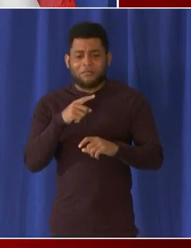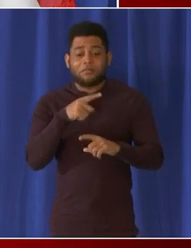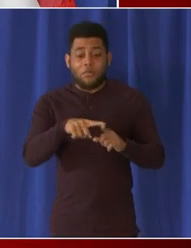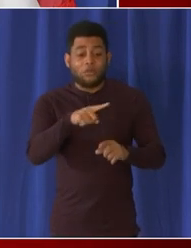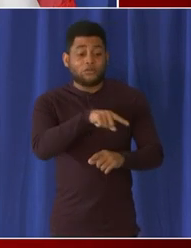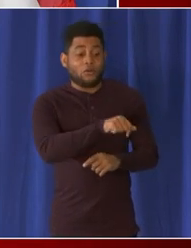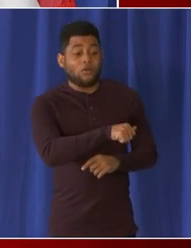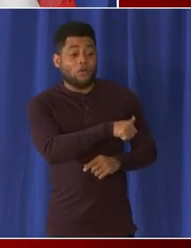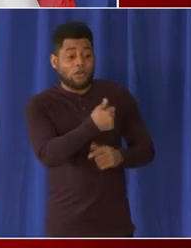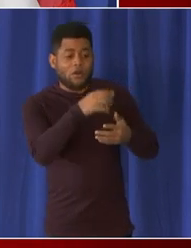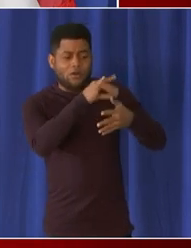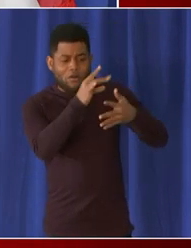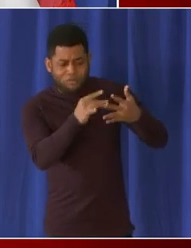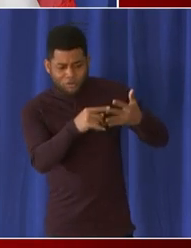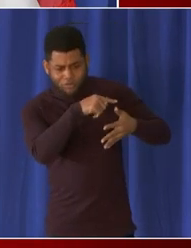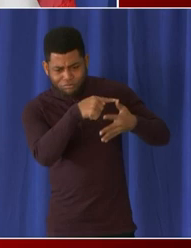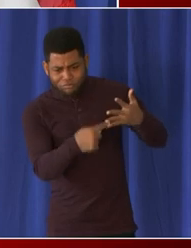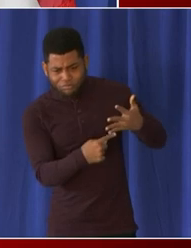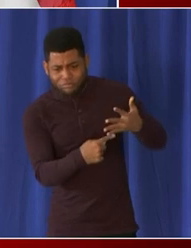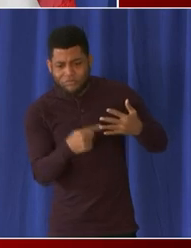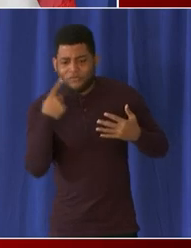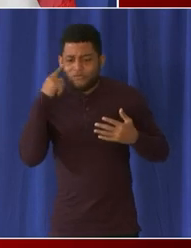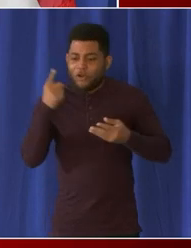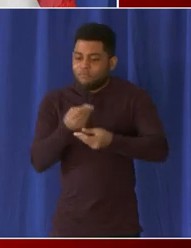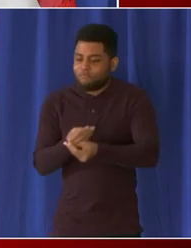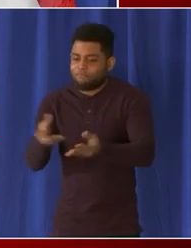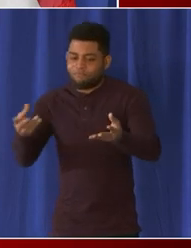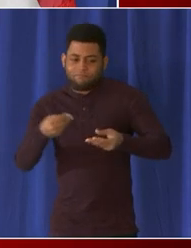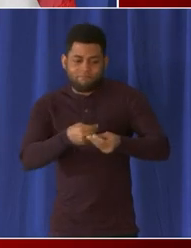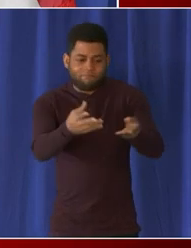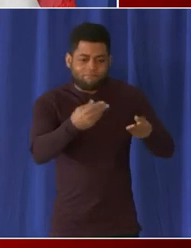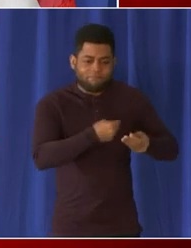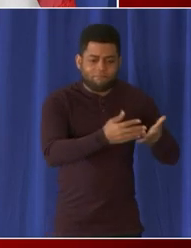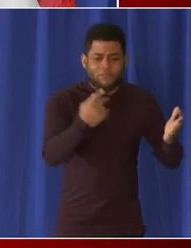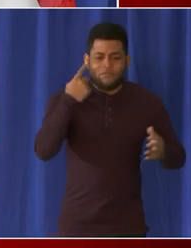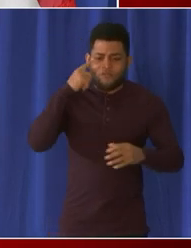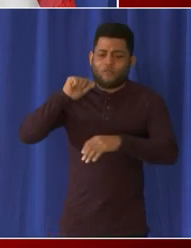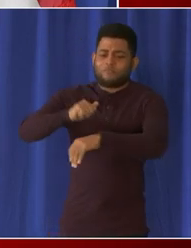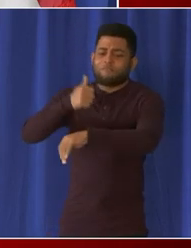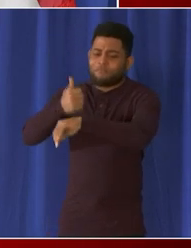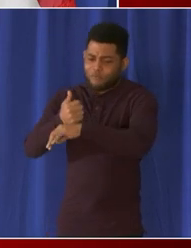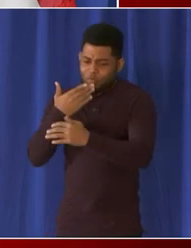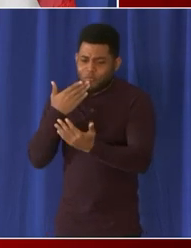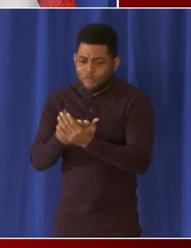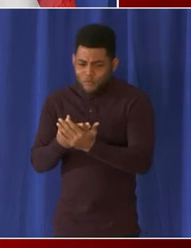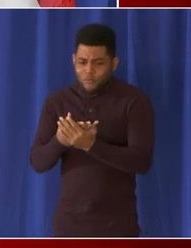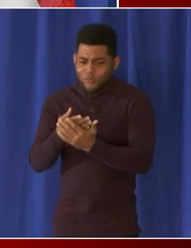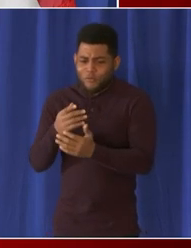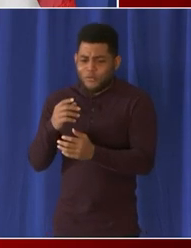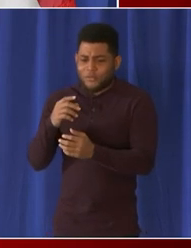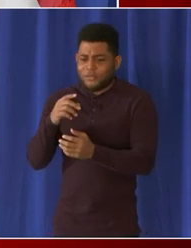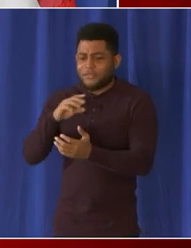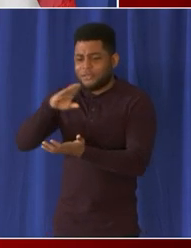us to prioritize senior distribution by going to wellness centers that they're very familiar with going to